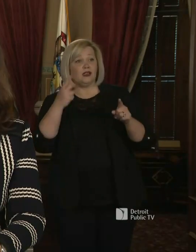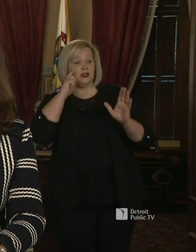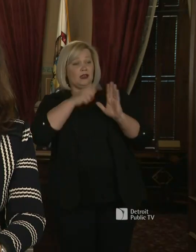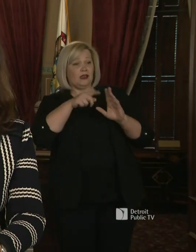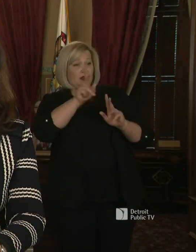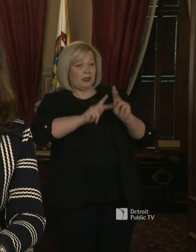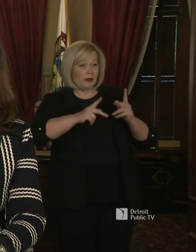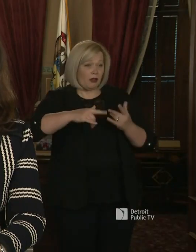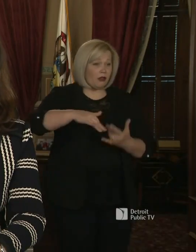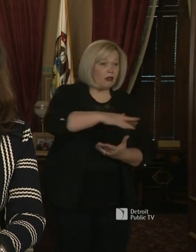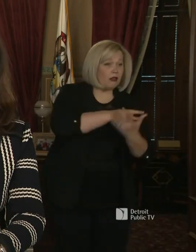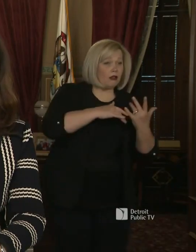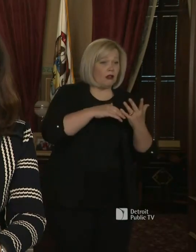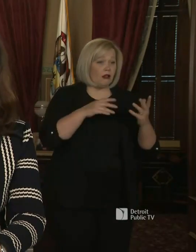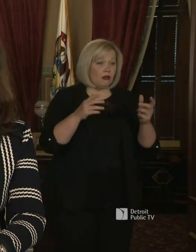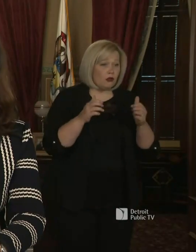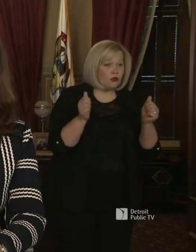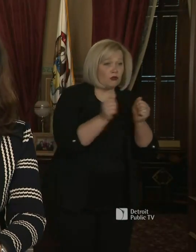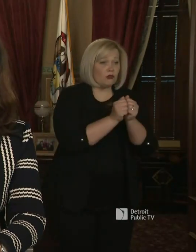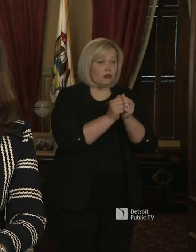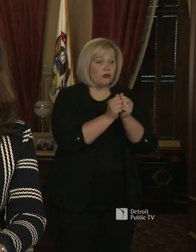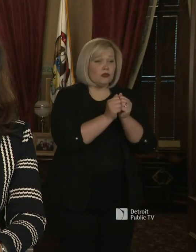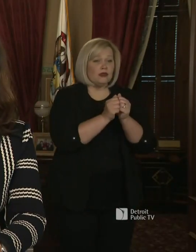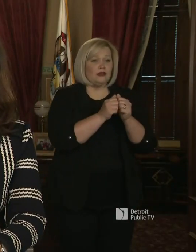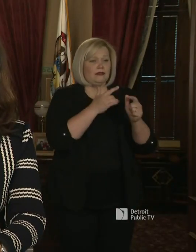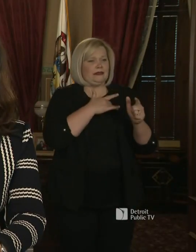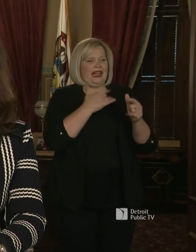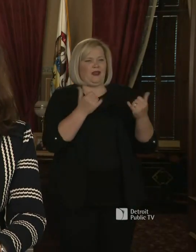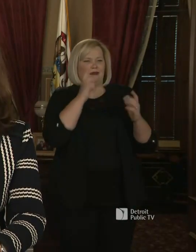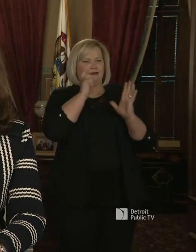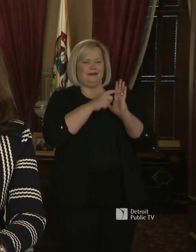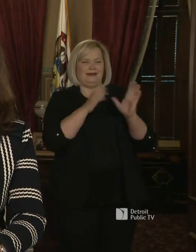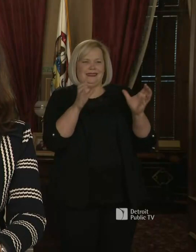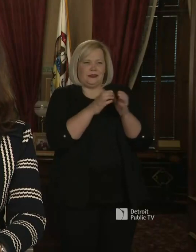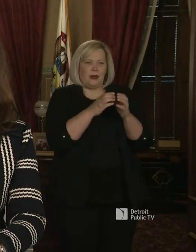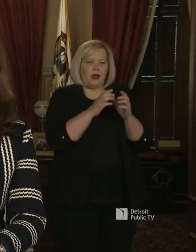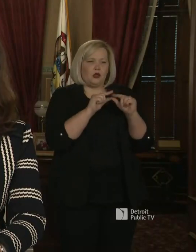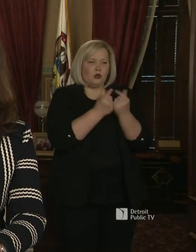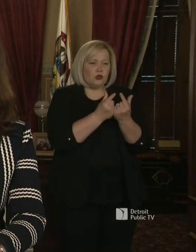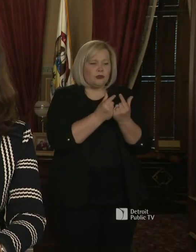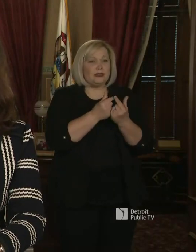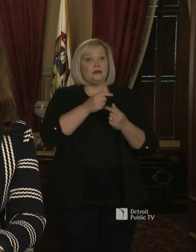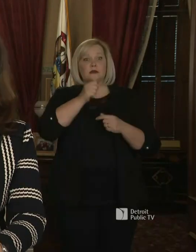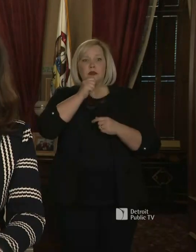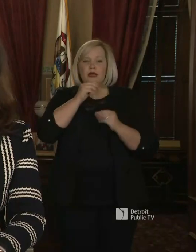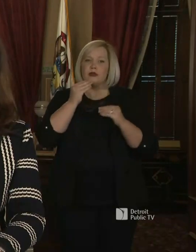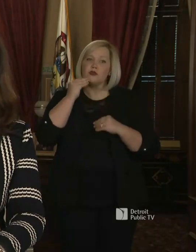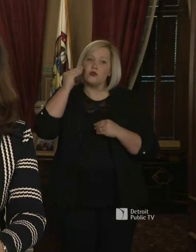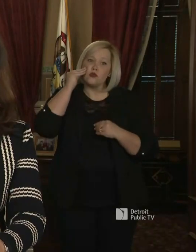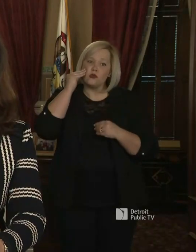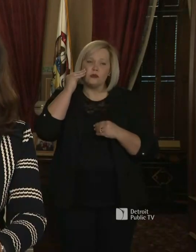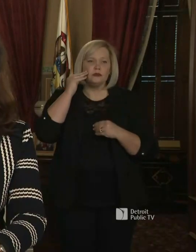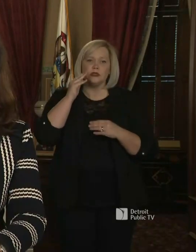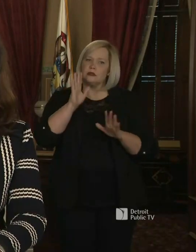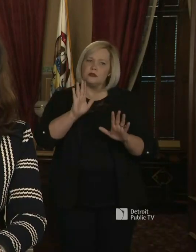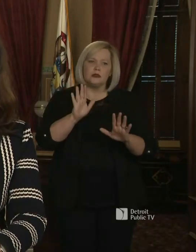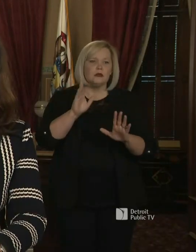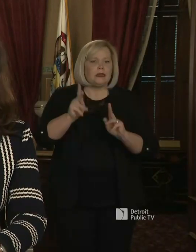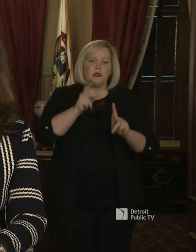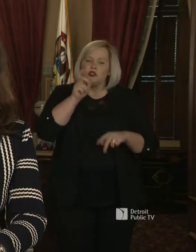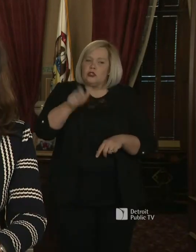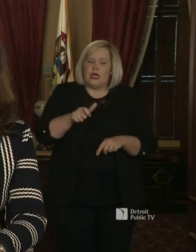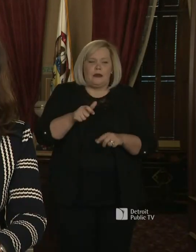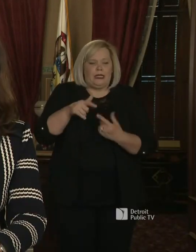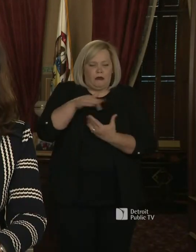they are in smaller groups they are in private homes which is a problem people should not be doing that that is